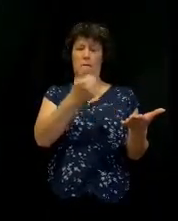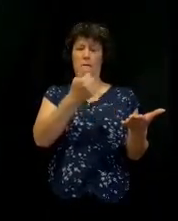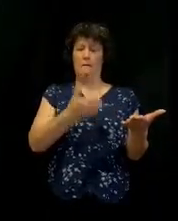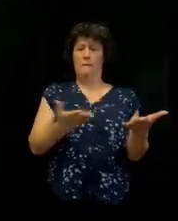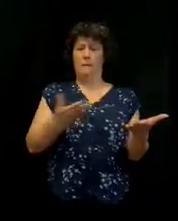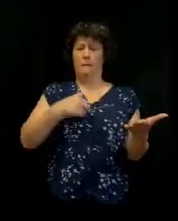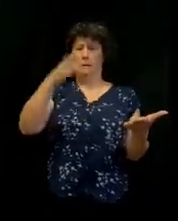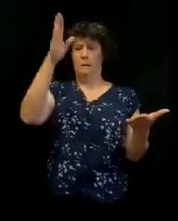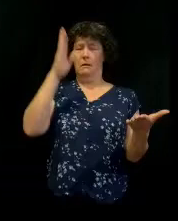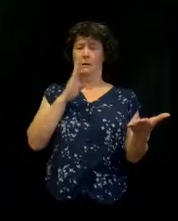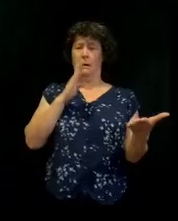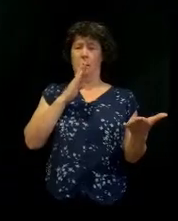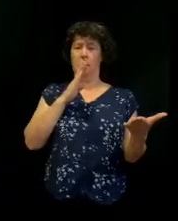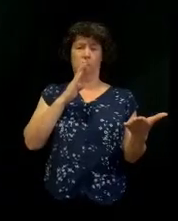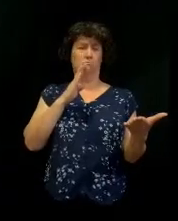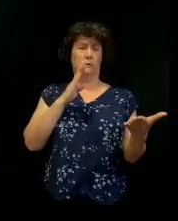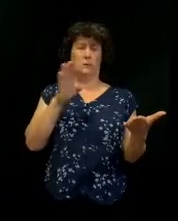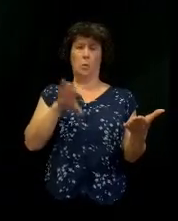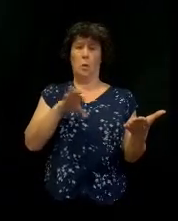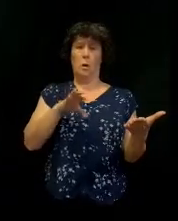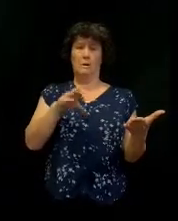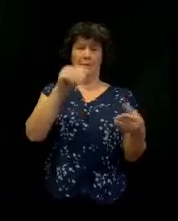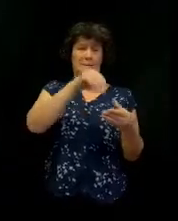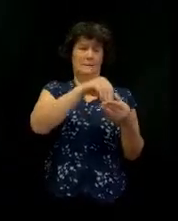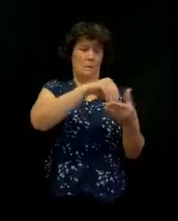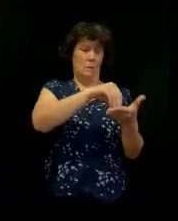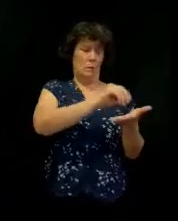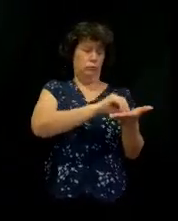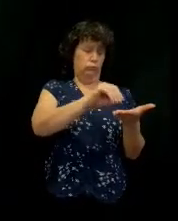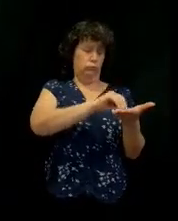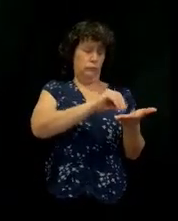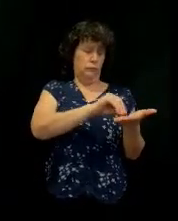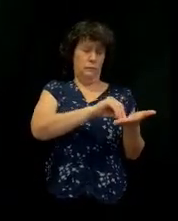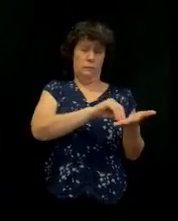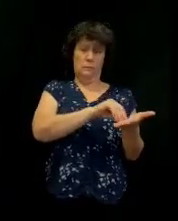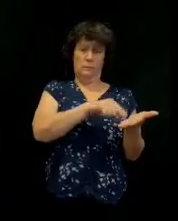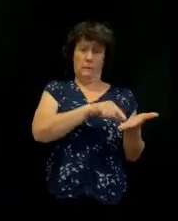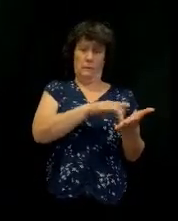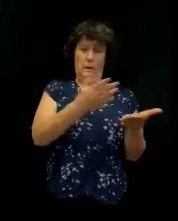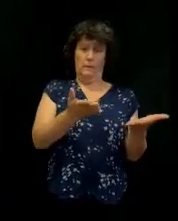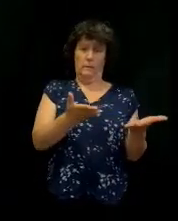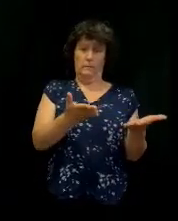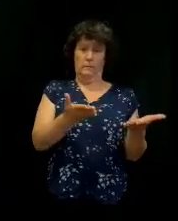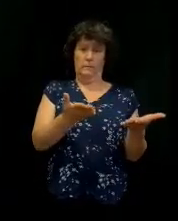If you don't have a testimony, there's a whole book full of testimony right here.